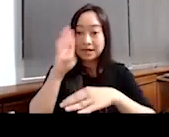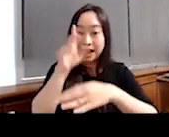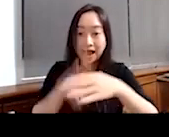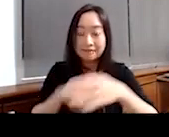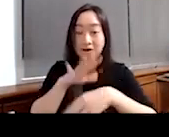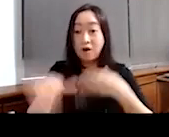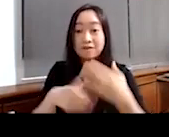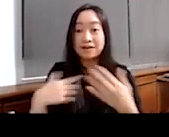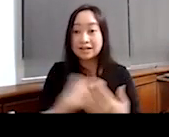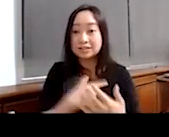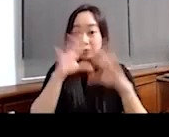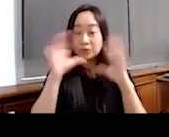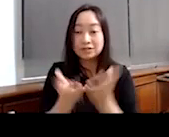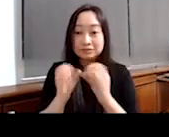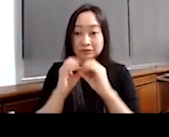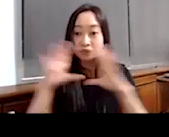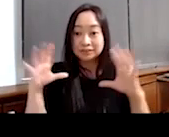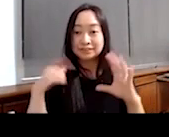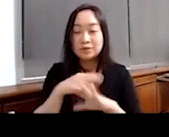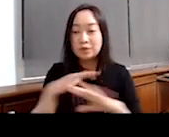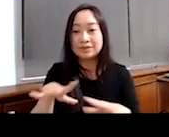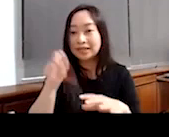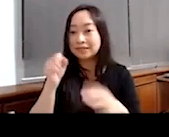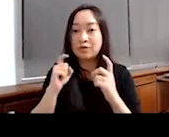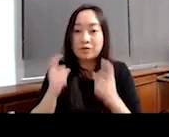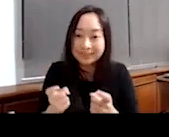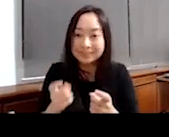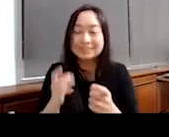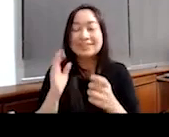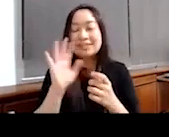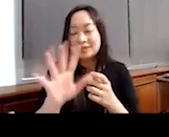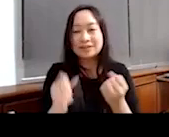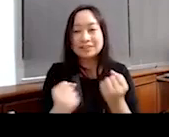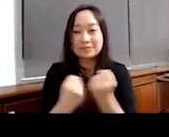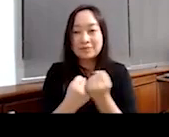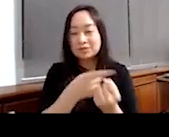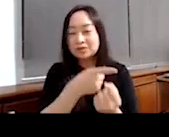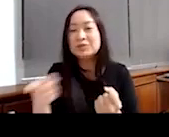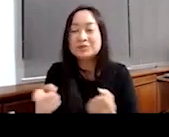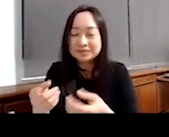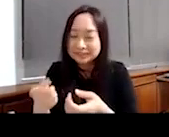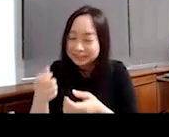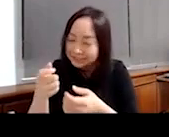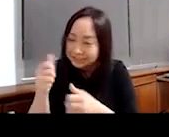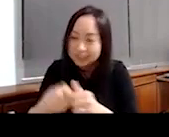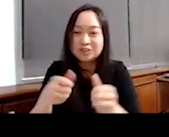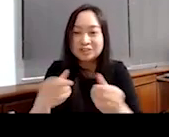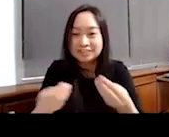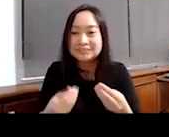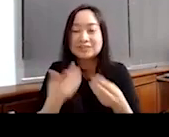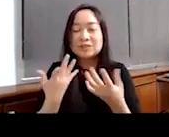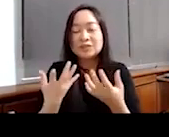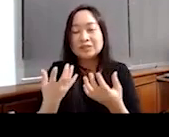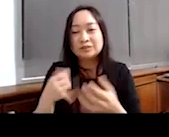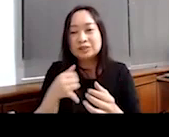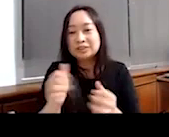World Vision, I do not take for granted or lightly the, the support that each of you give, uh, in journeying with us in the